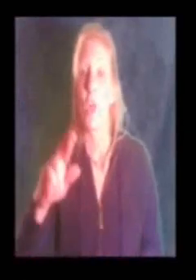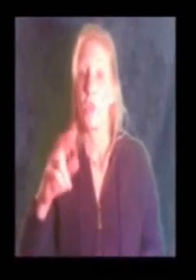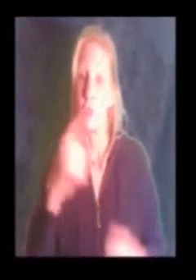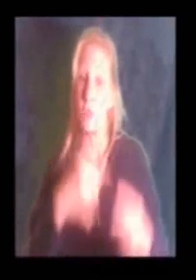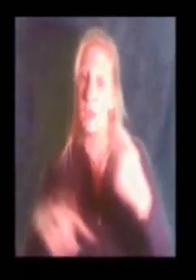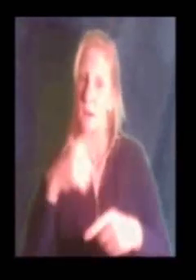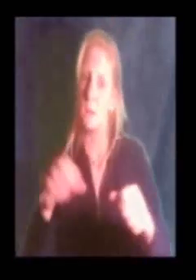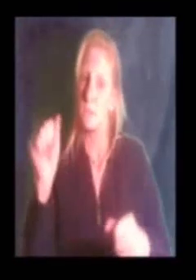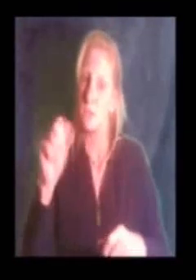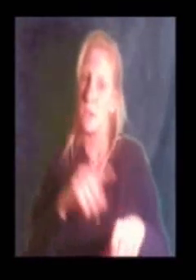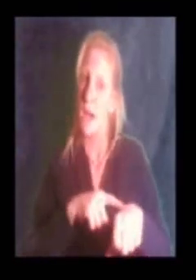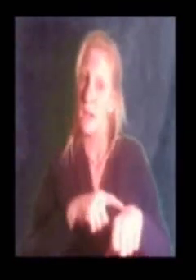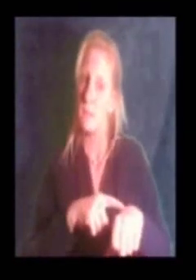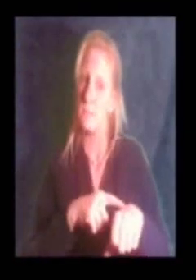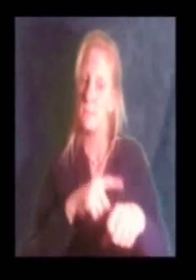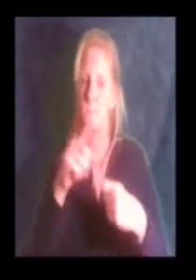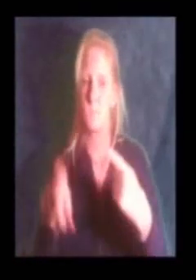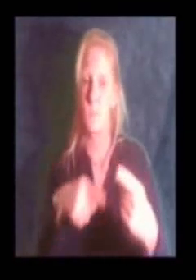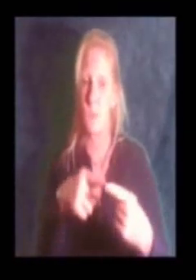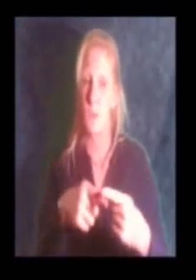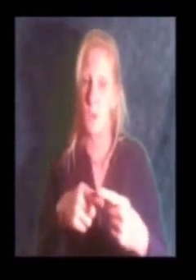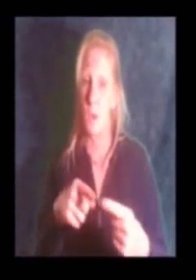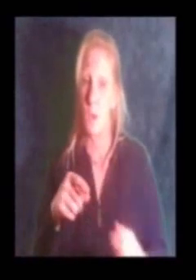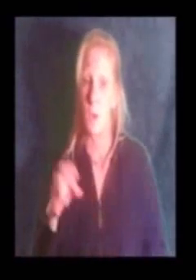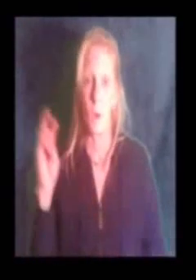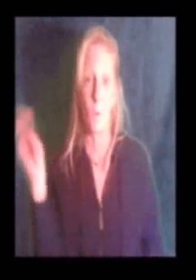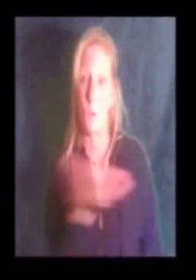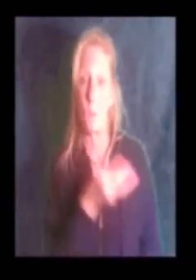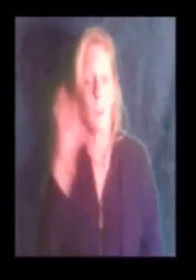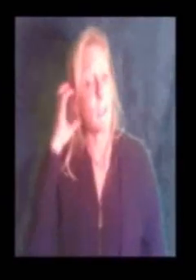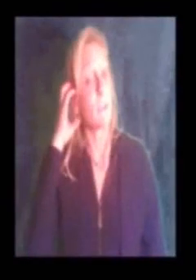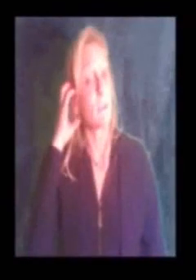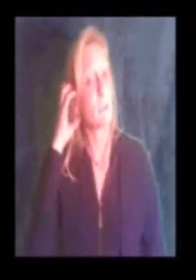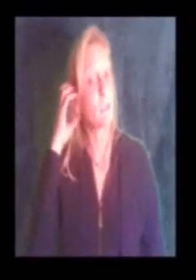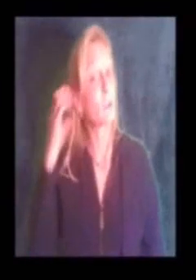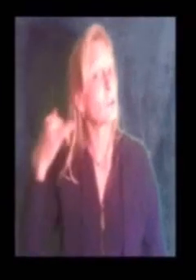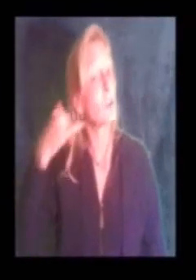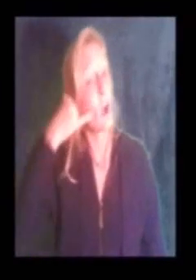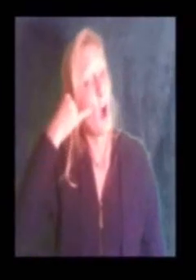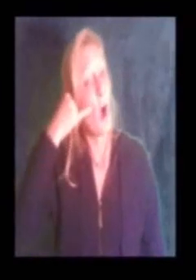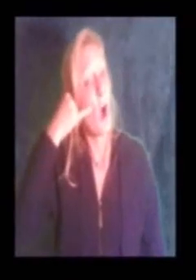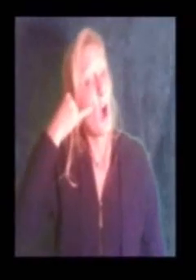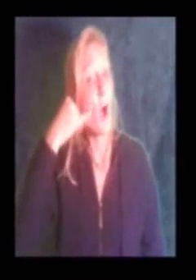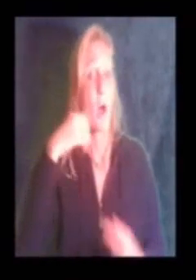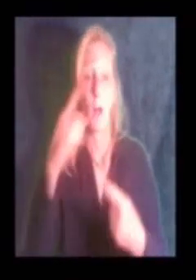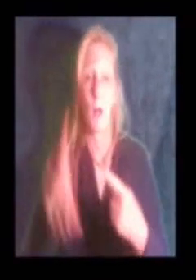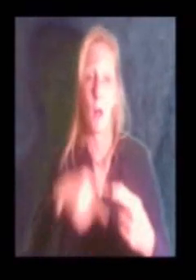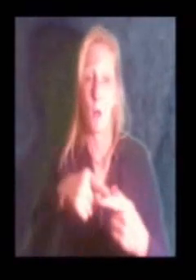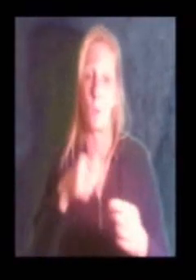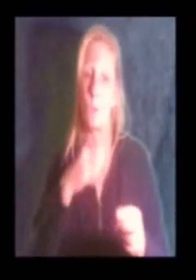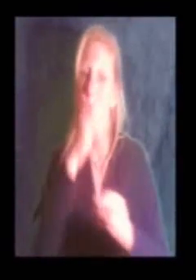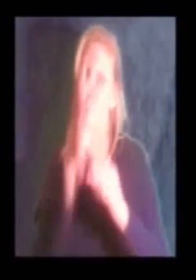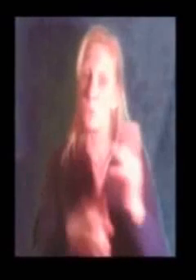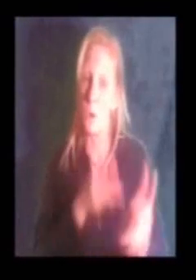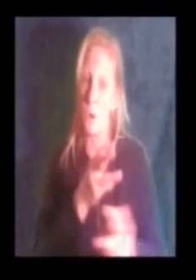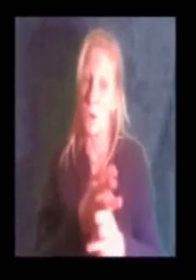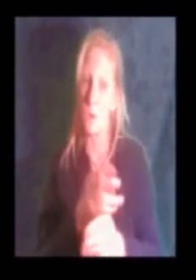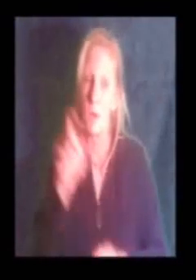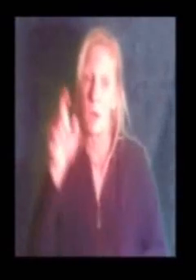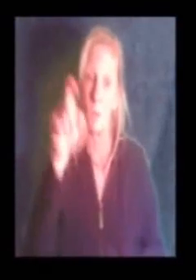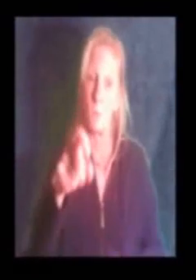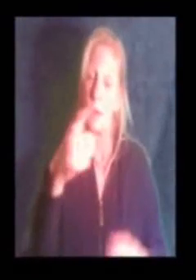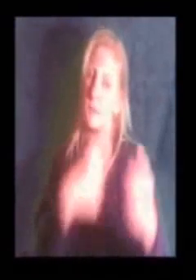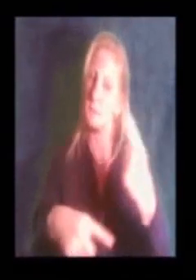There comes a time when we heed a certain call When the